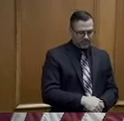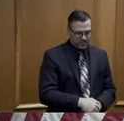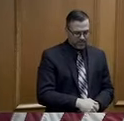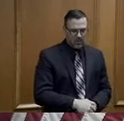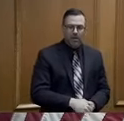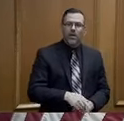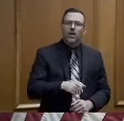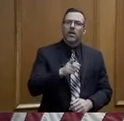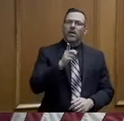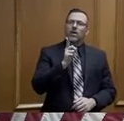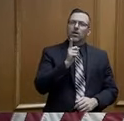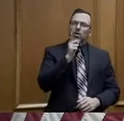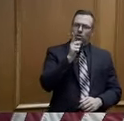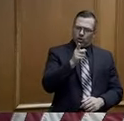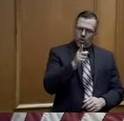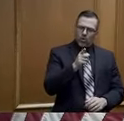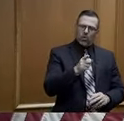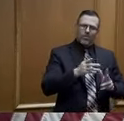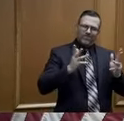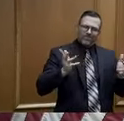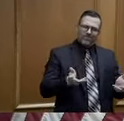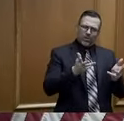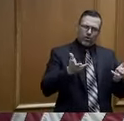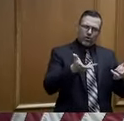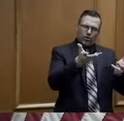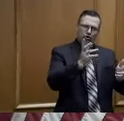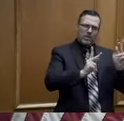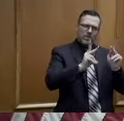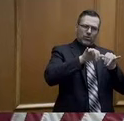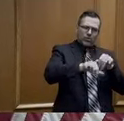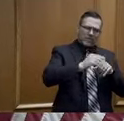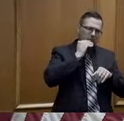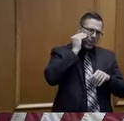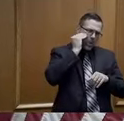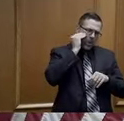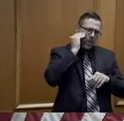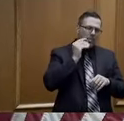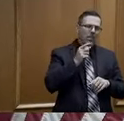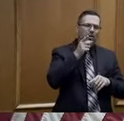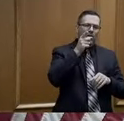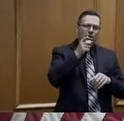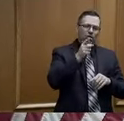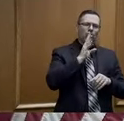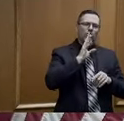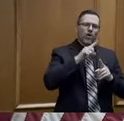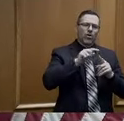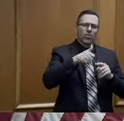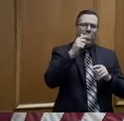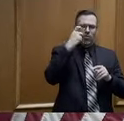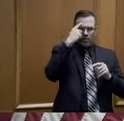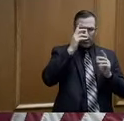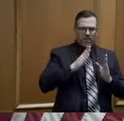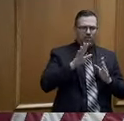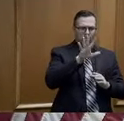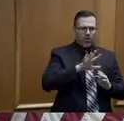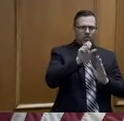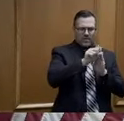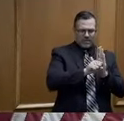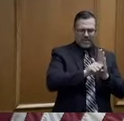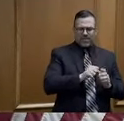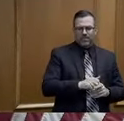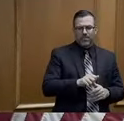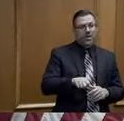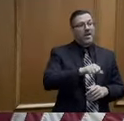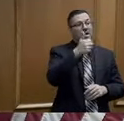Governor, you've urged residents to stay home. You've mentioned you've been talking to other governors across the state. Several other governors have